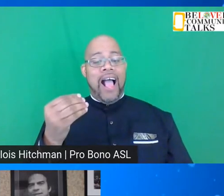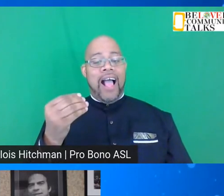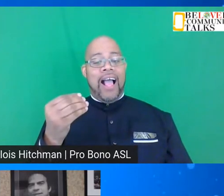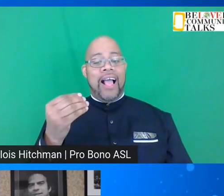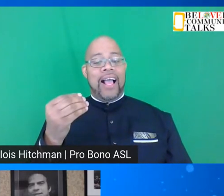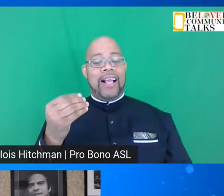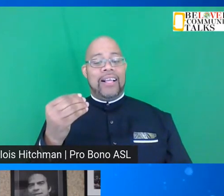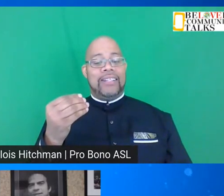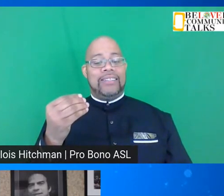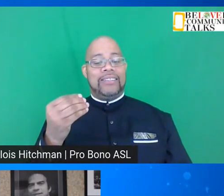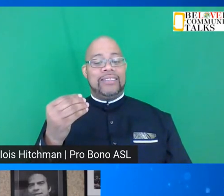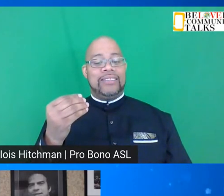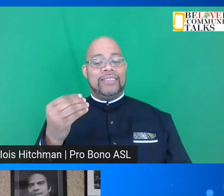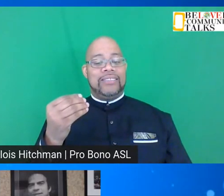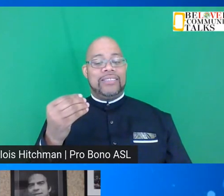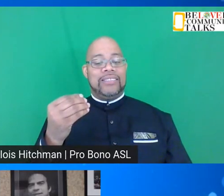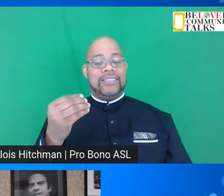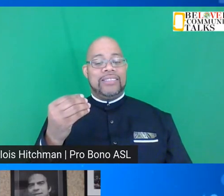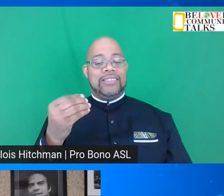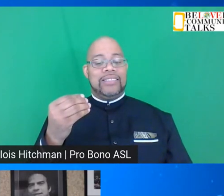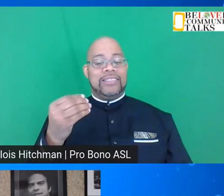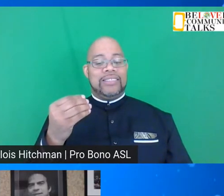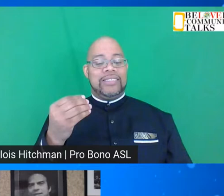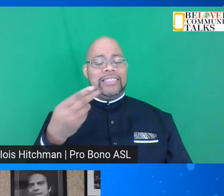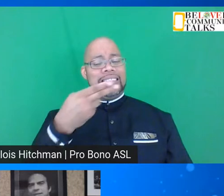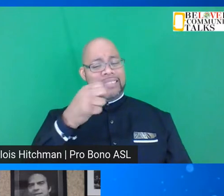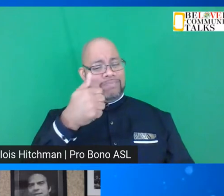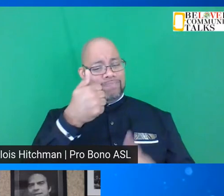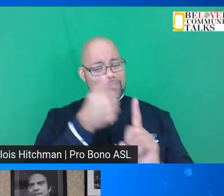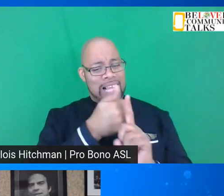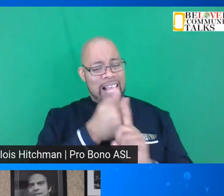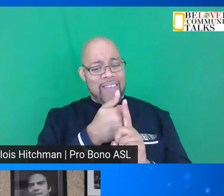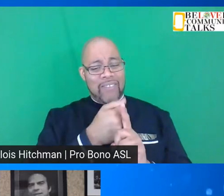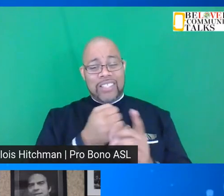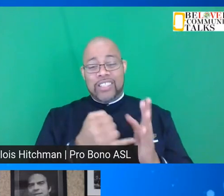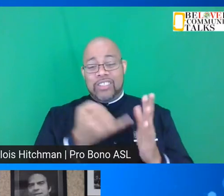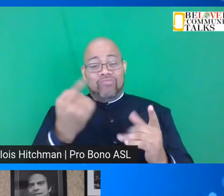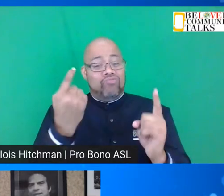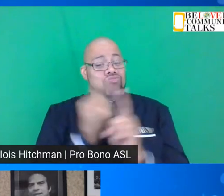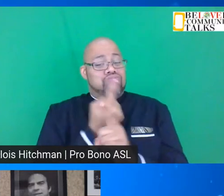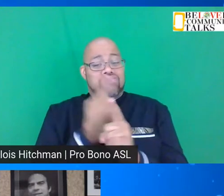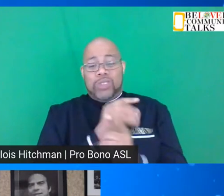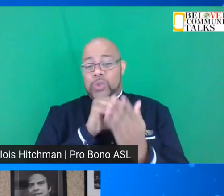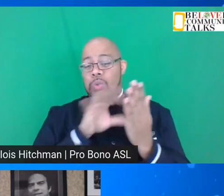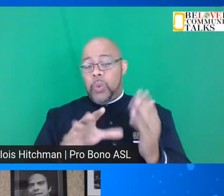And he was just an ordinary student